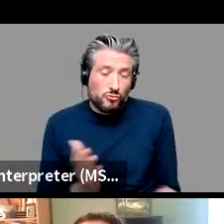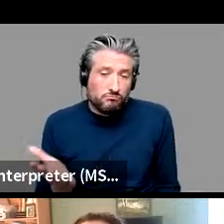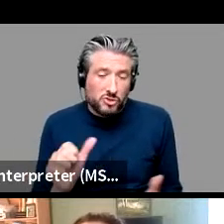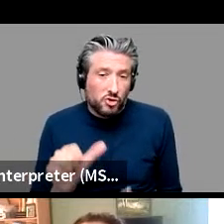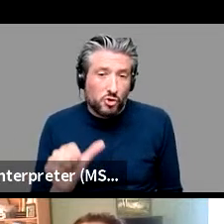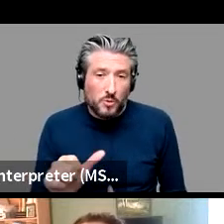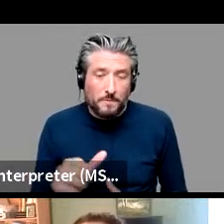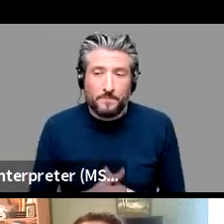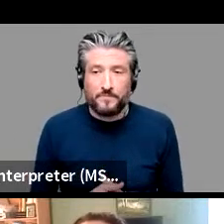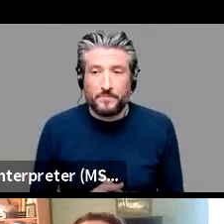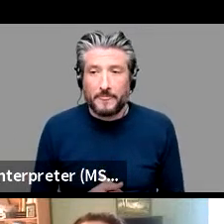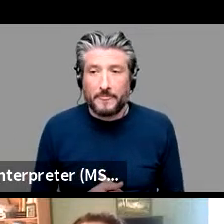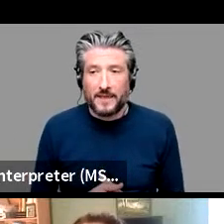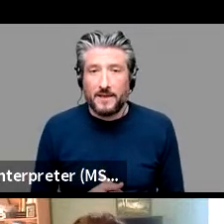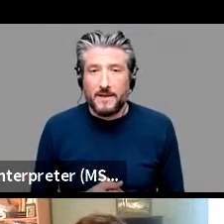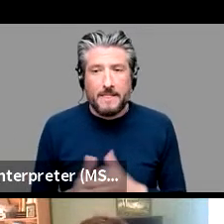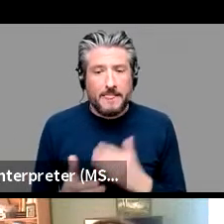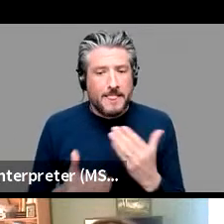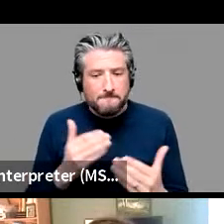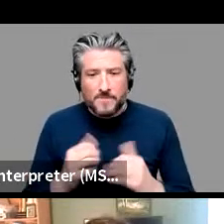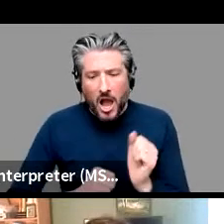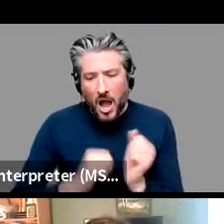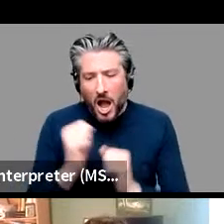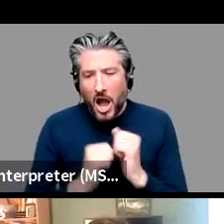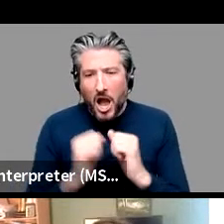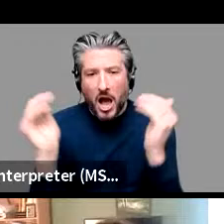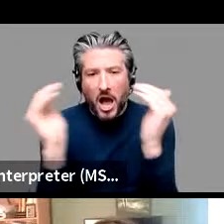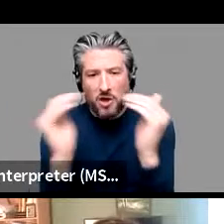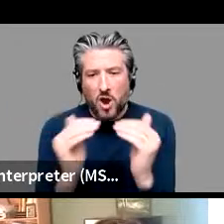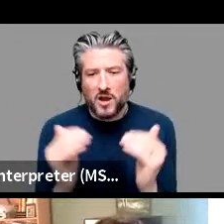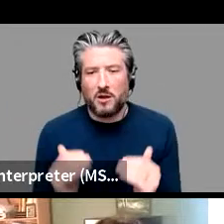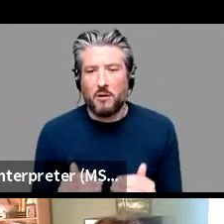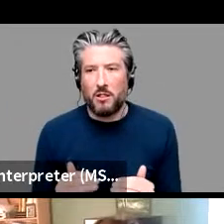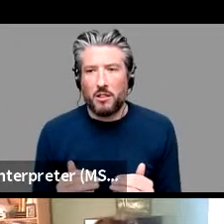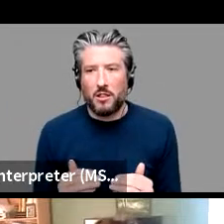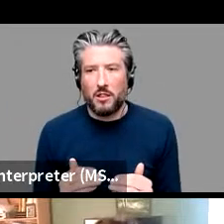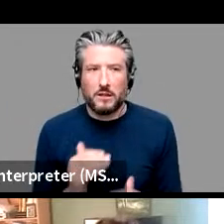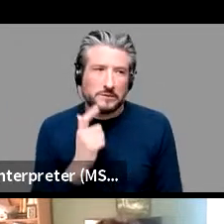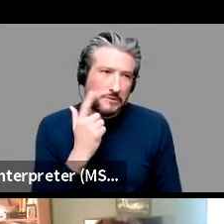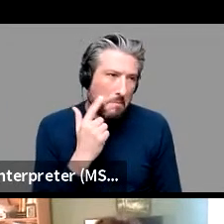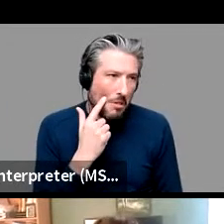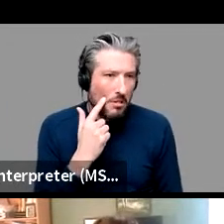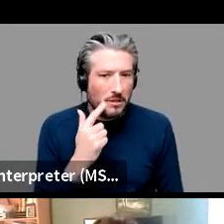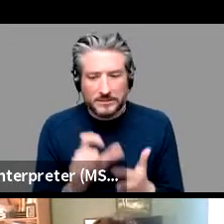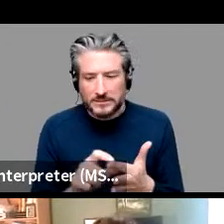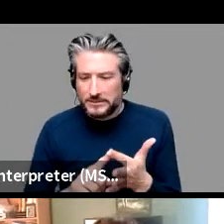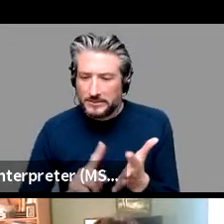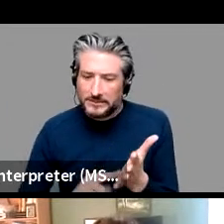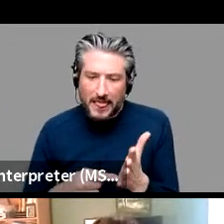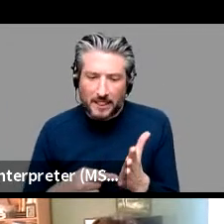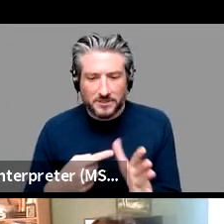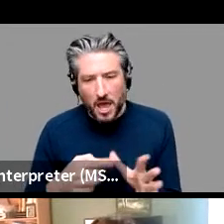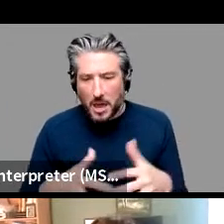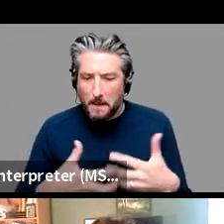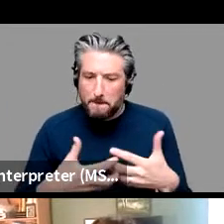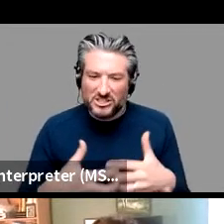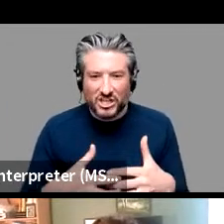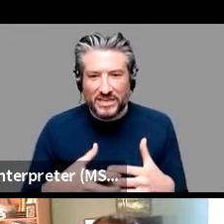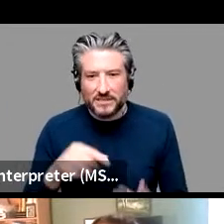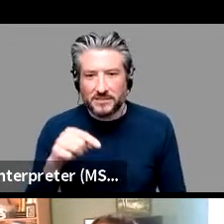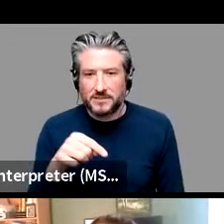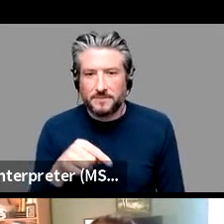this uh deep or or hierarchical uh uh simple delta uh machines uh